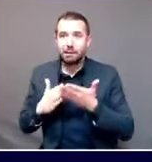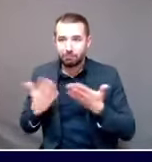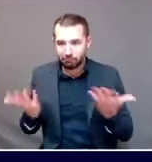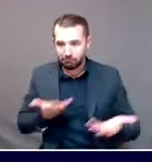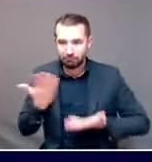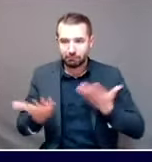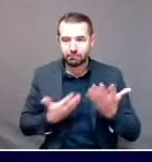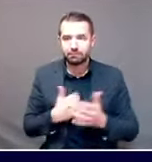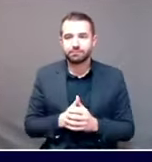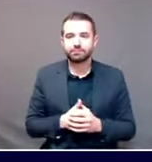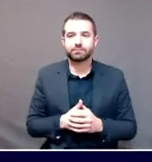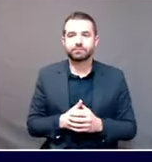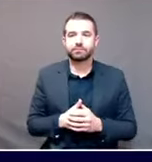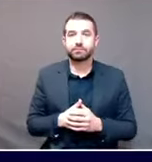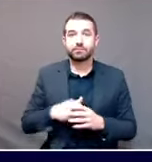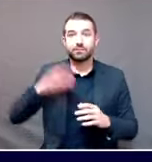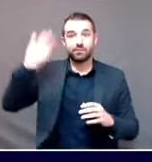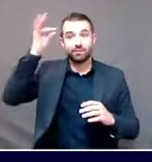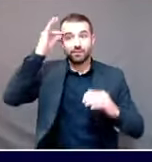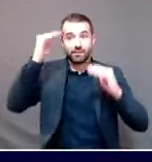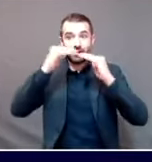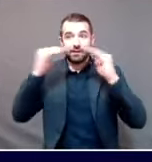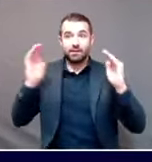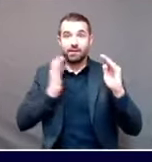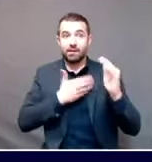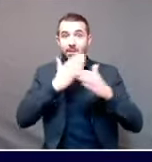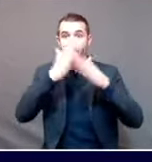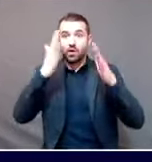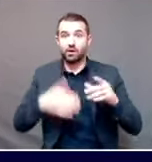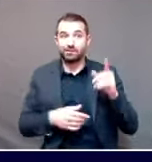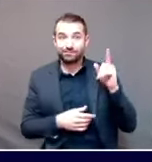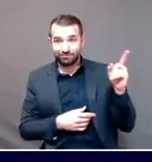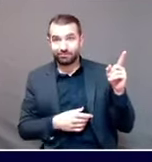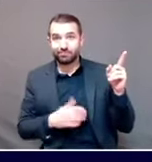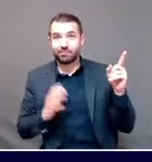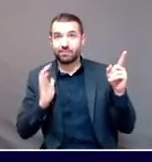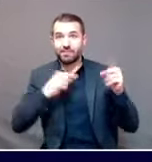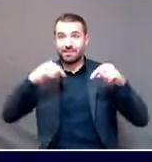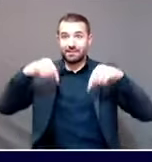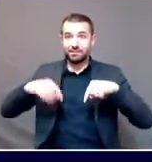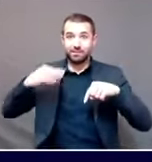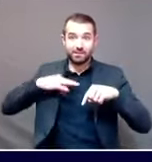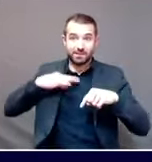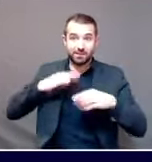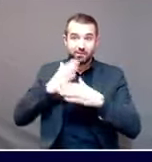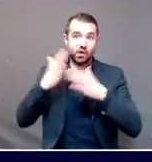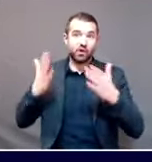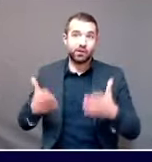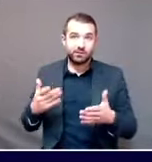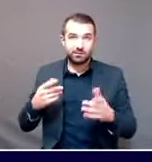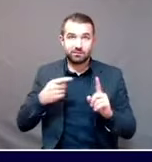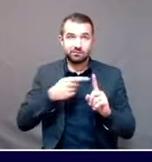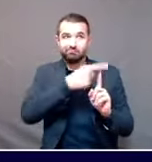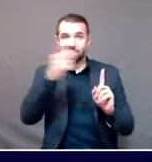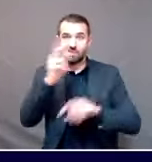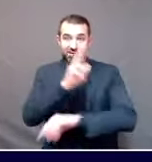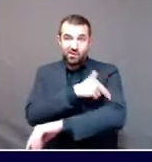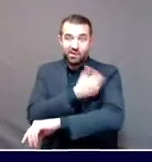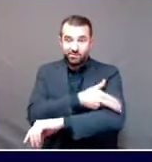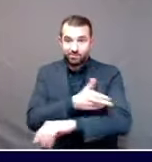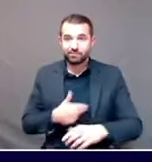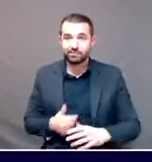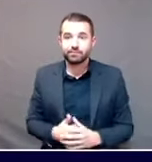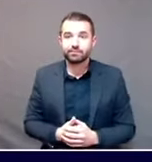are at the federal level, as well as at the ground level here in the state of Maine, at the hospital level, et cetera, are facing